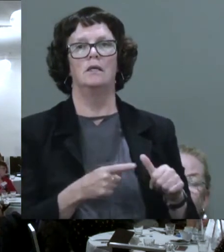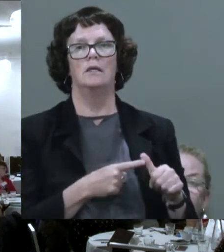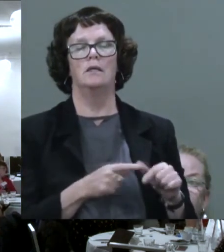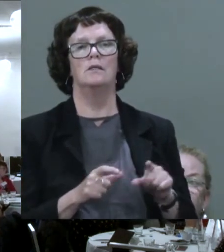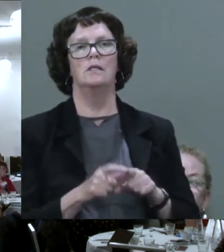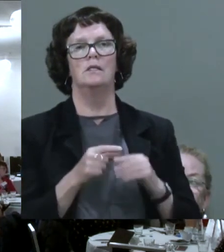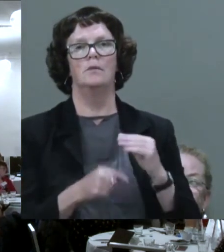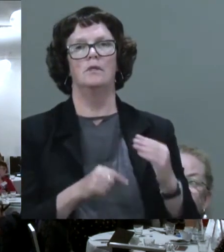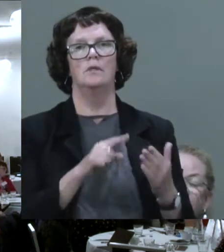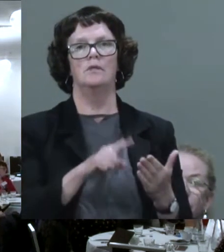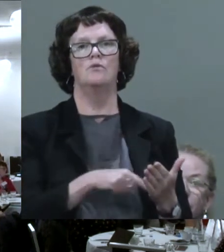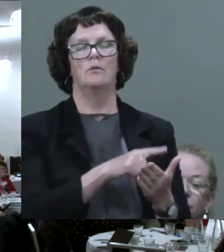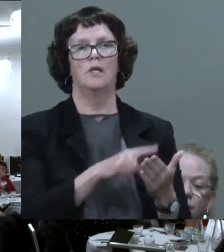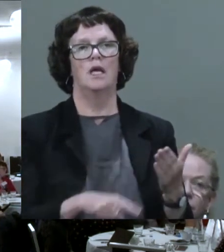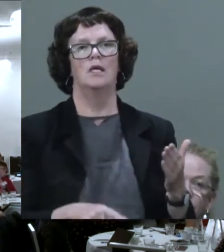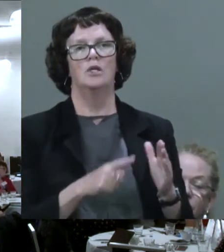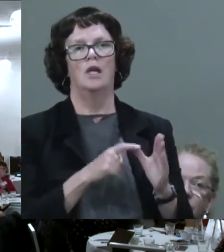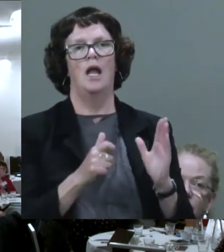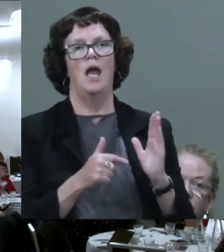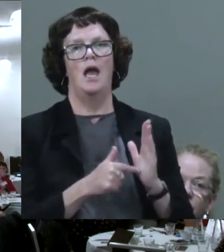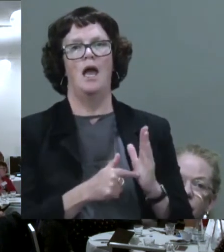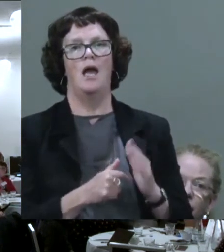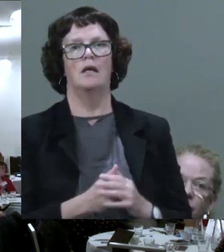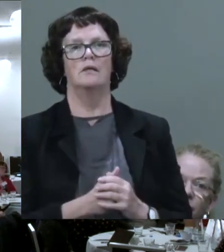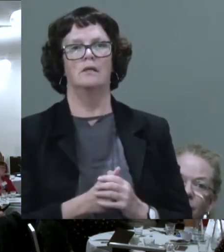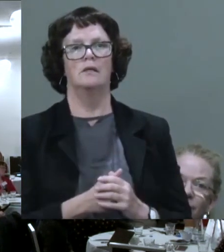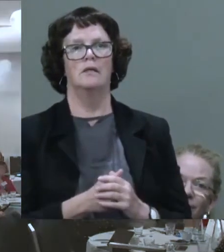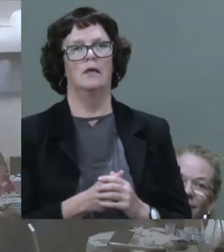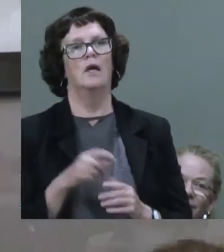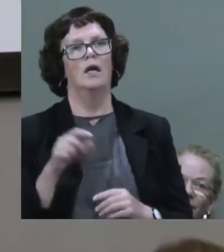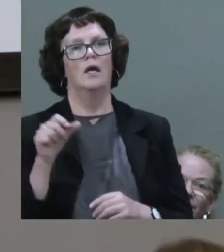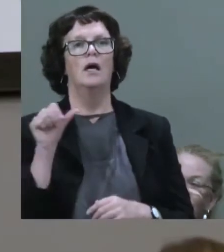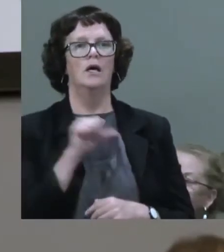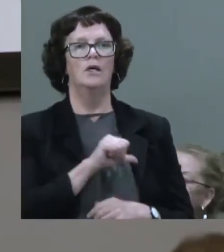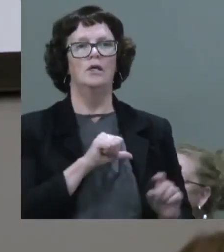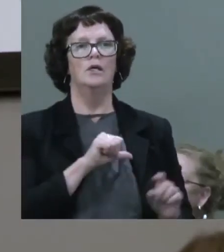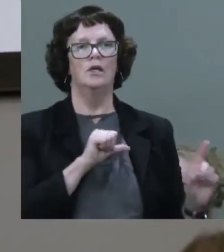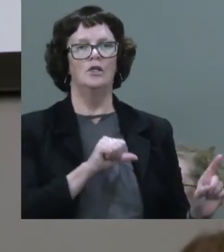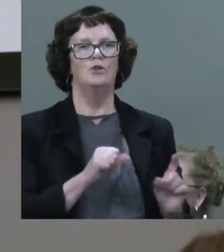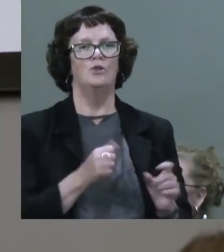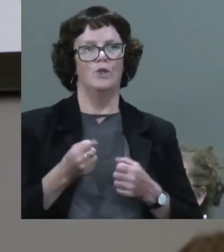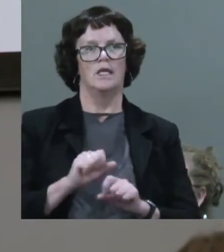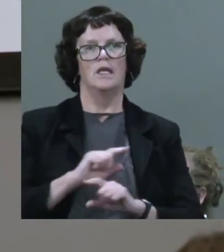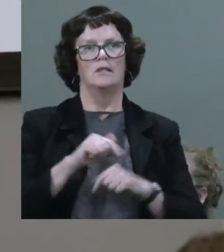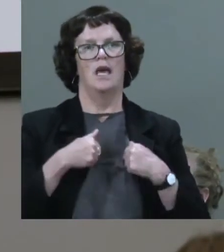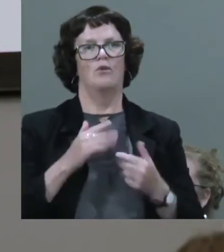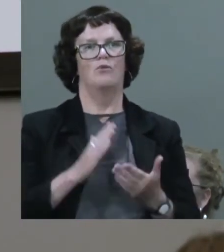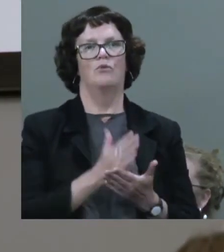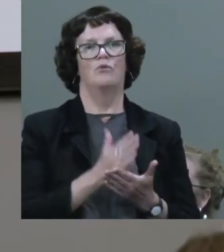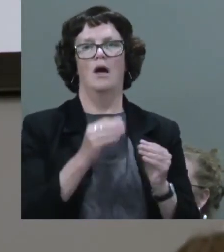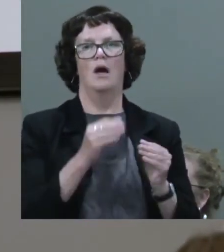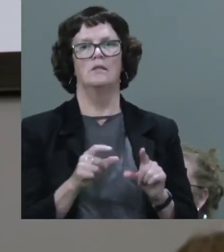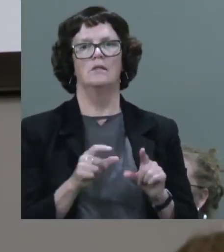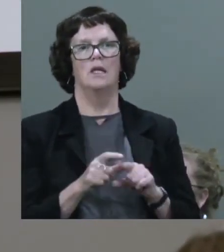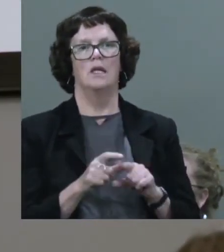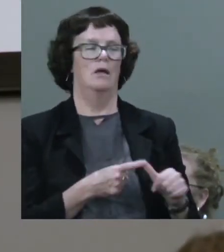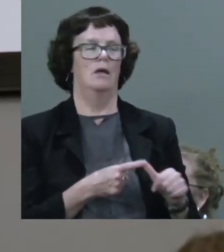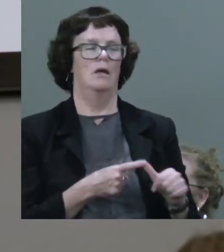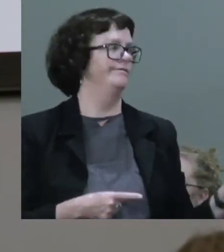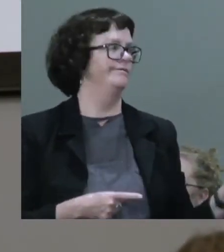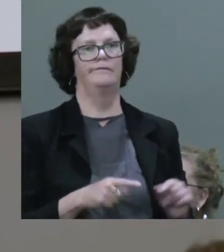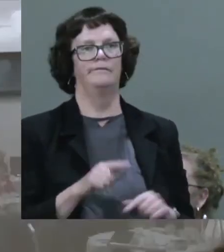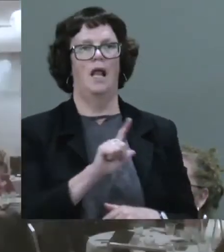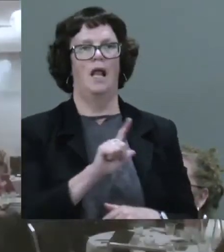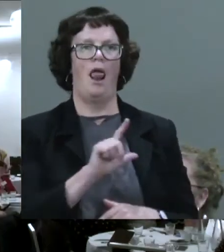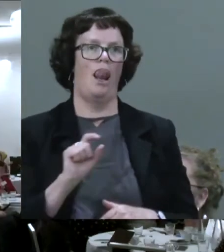chief protector of our rights. Lol. Yeah. Each state has got an Equal Opportunity Act.